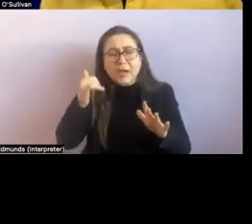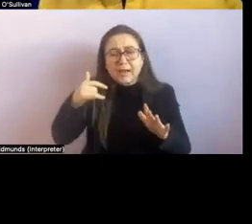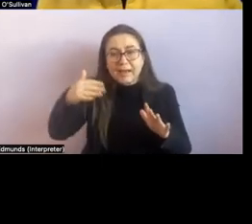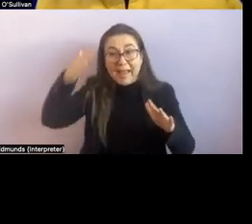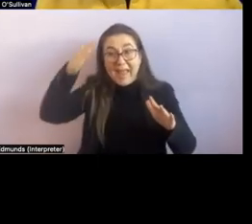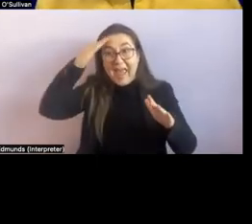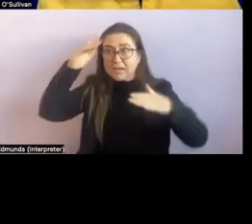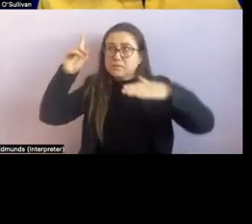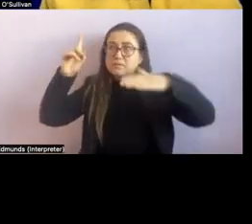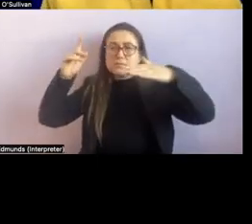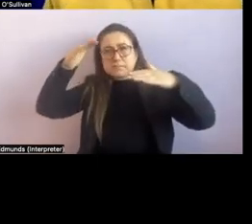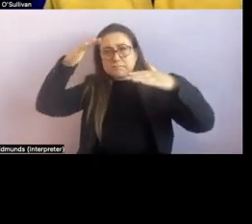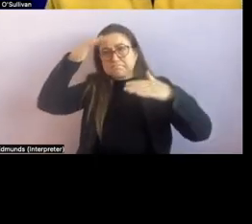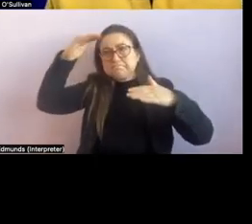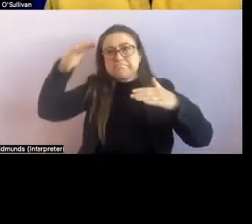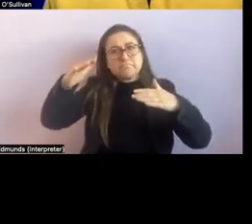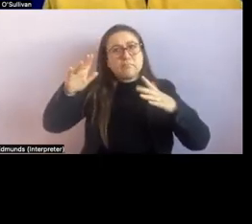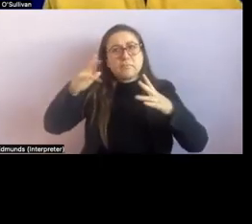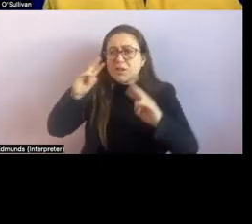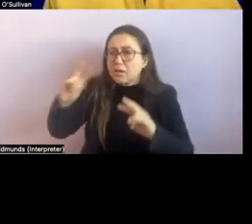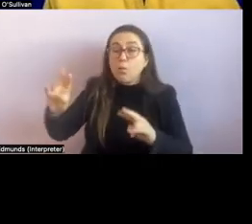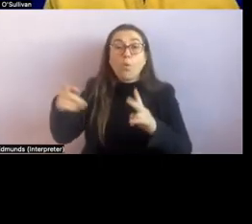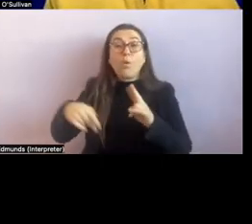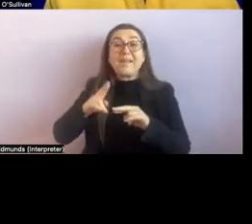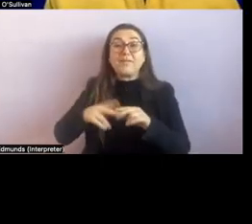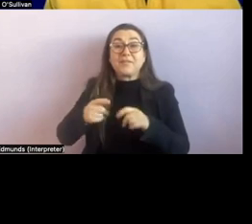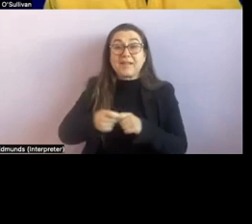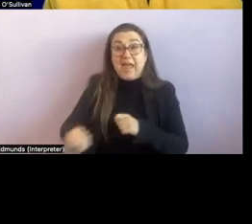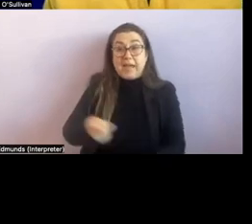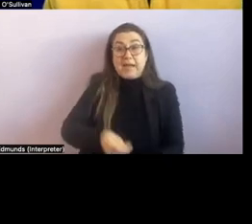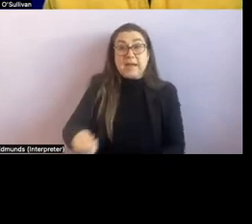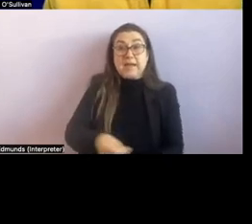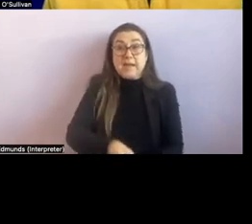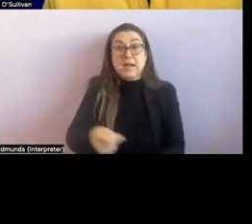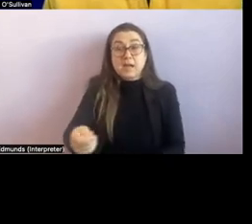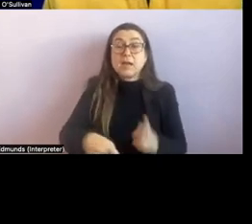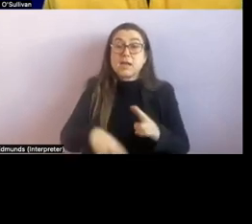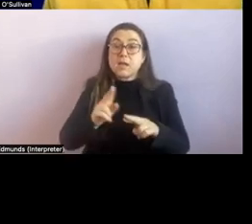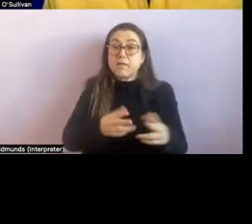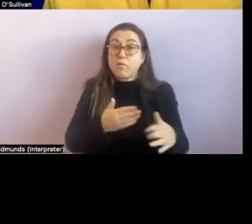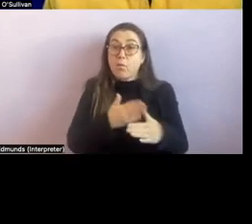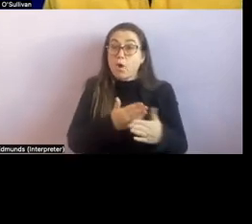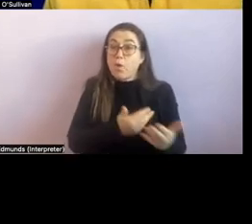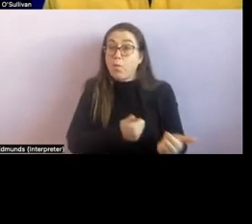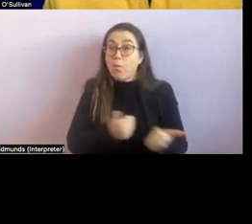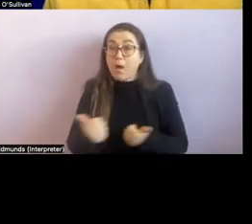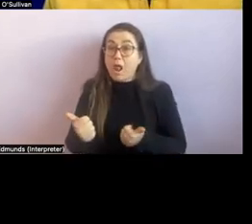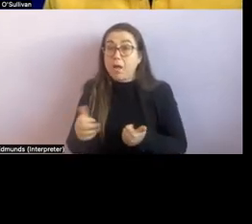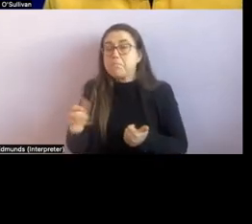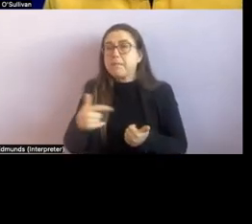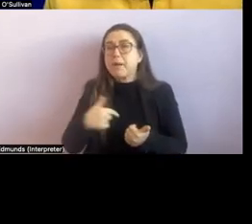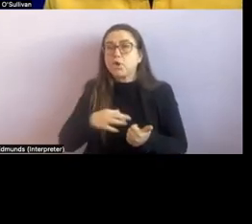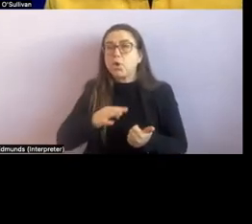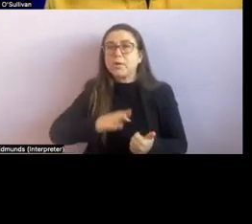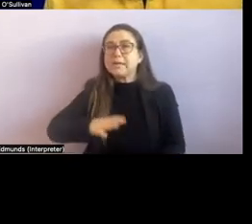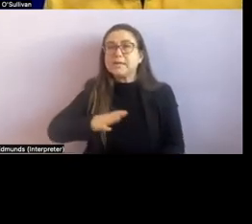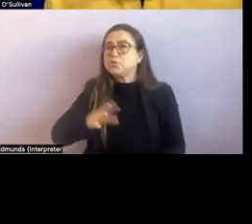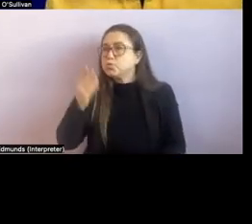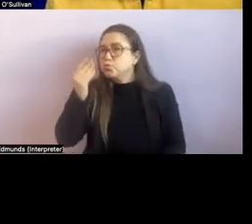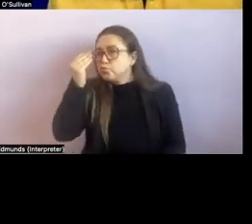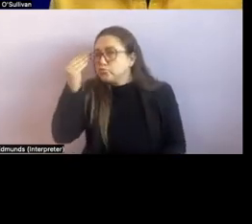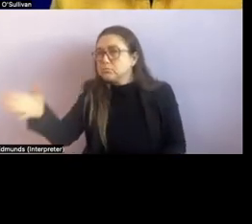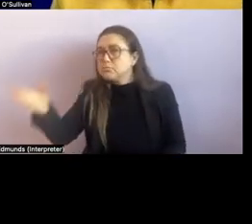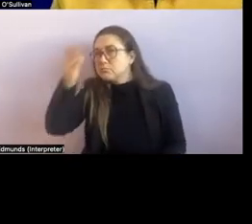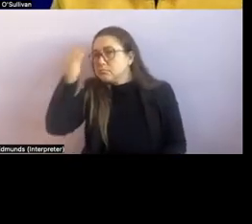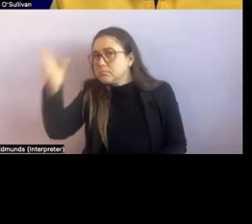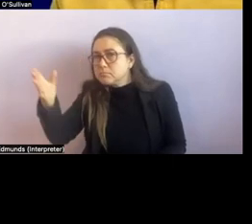could also be using a long cane if they're using that effectively um you don't necessarily need to tell them that there's um